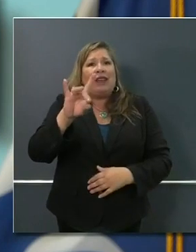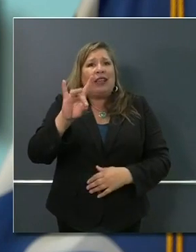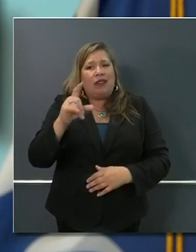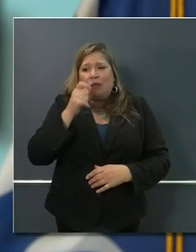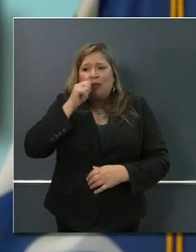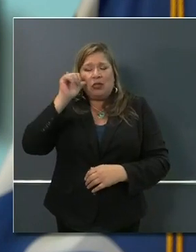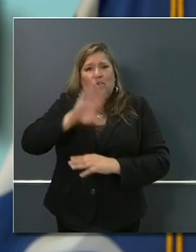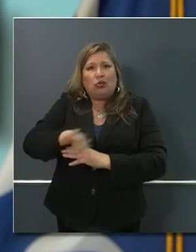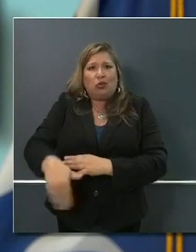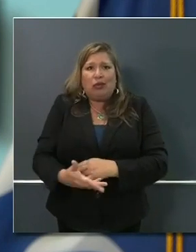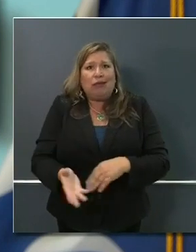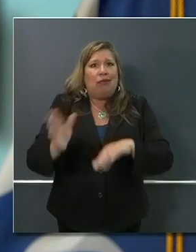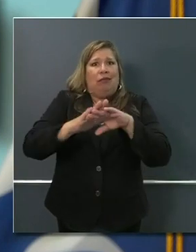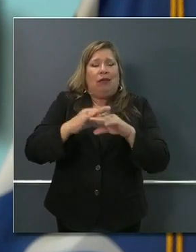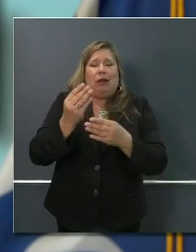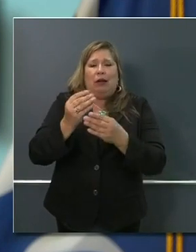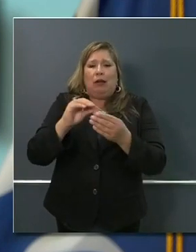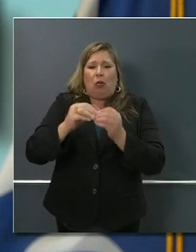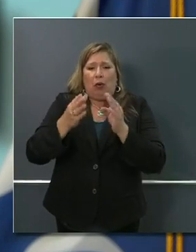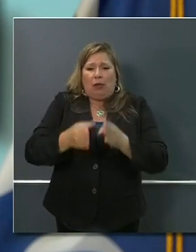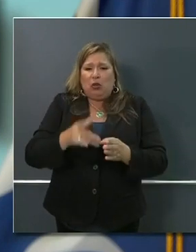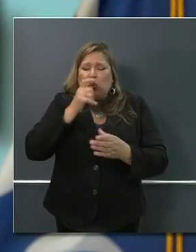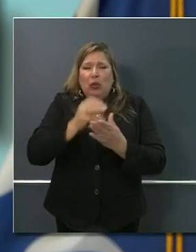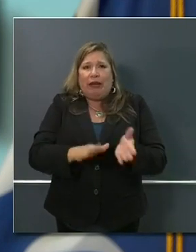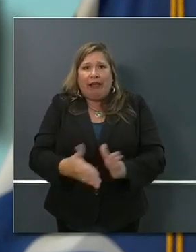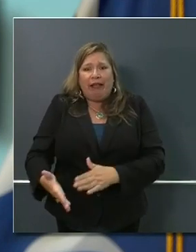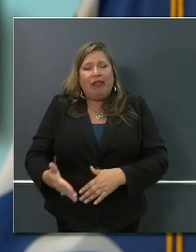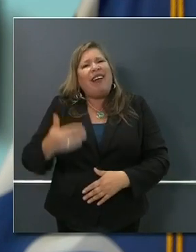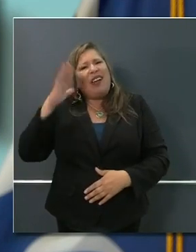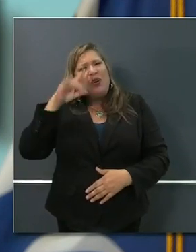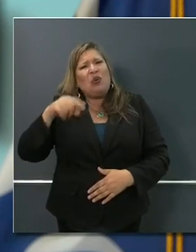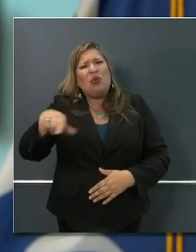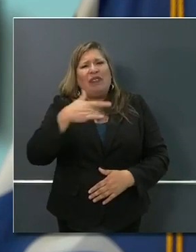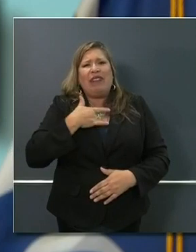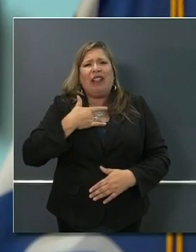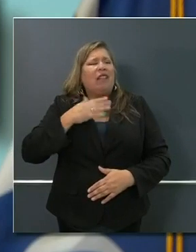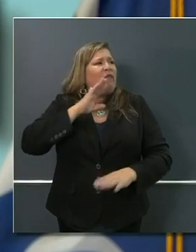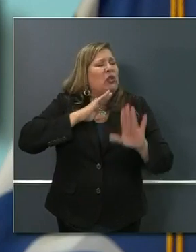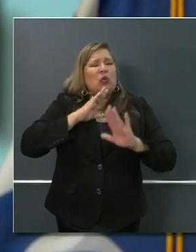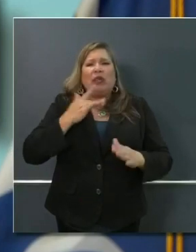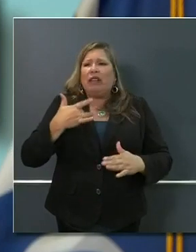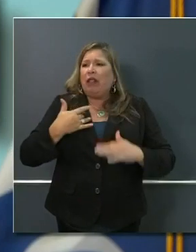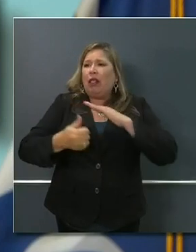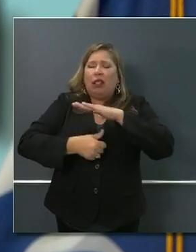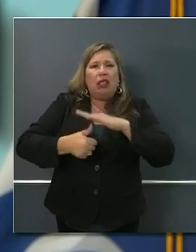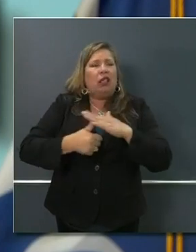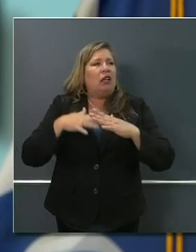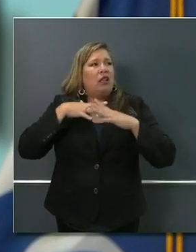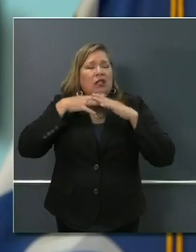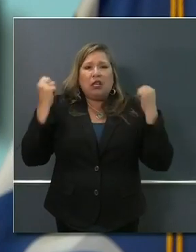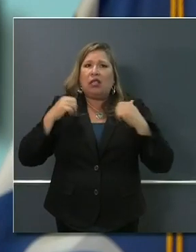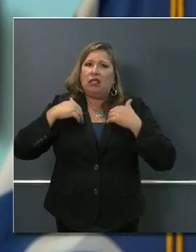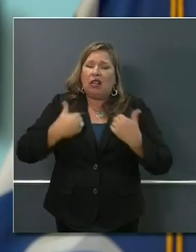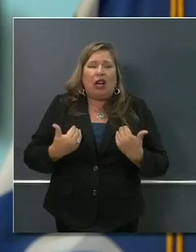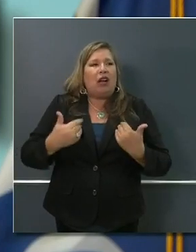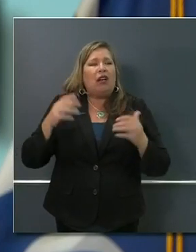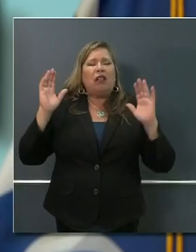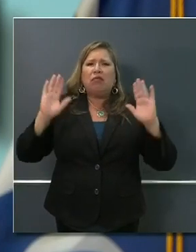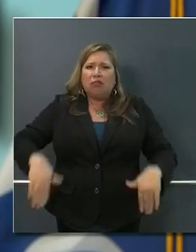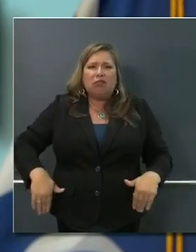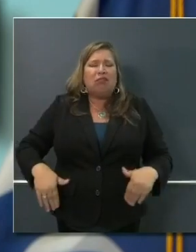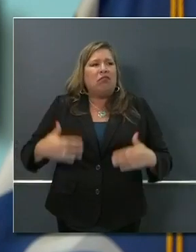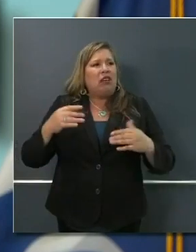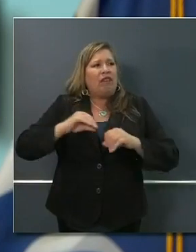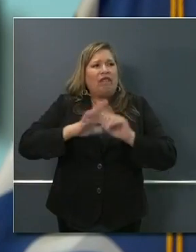a stage of exhaustion and frustration, a little bit of cabin fever, that this virus is behind us. It simply is not. And in the spirit of that